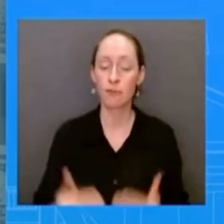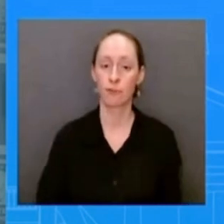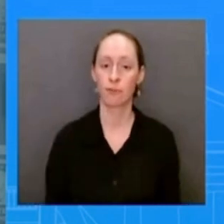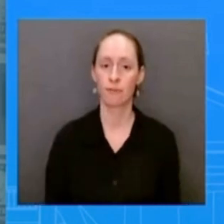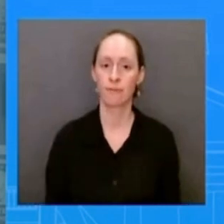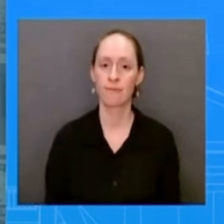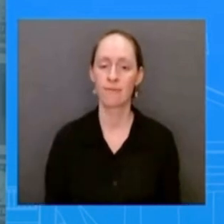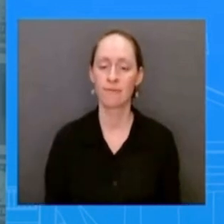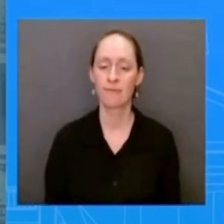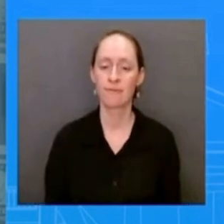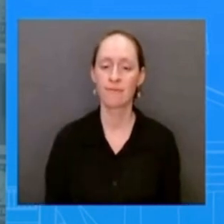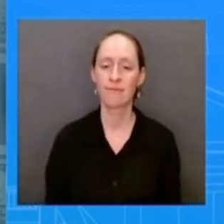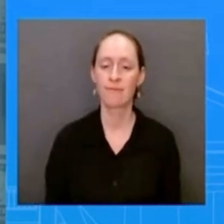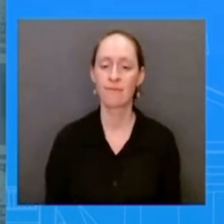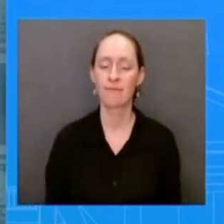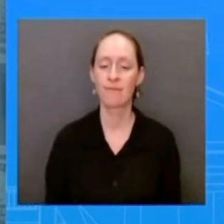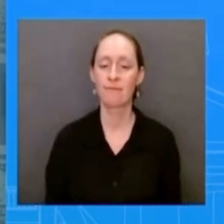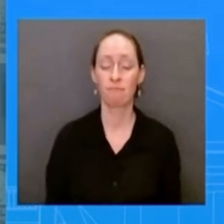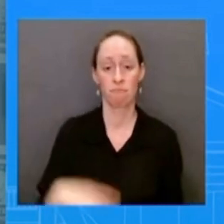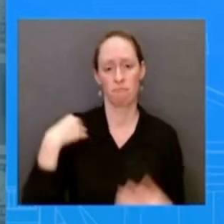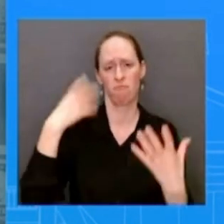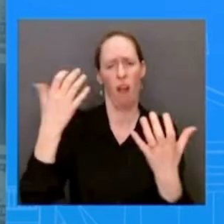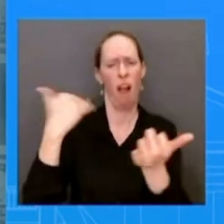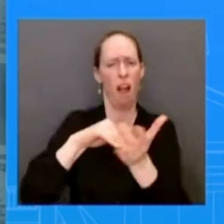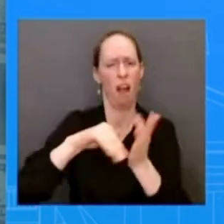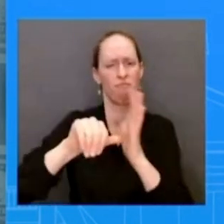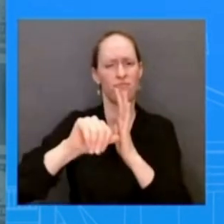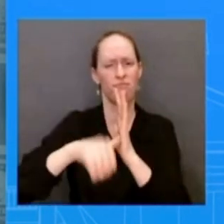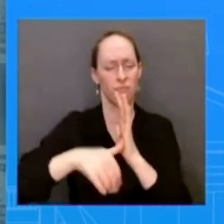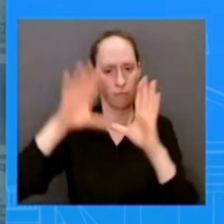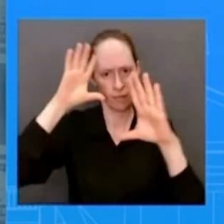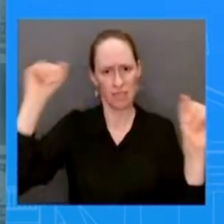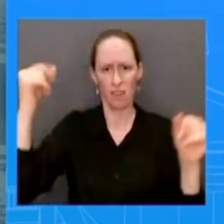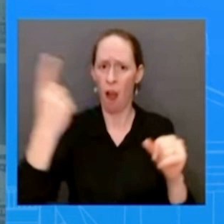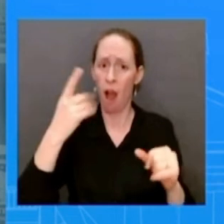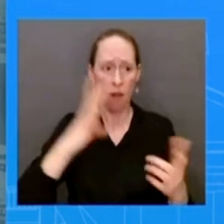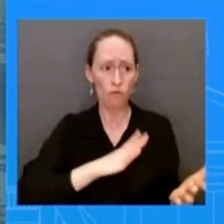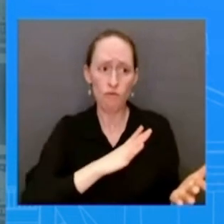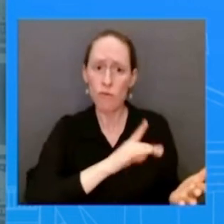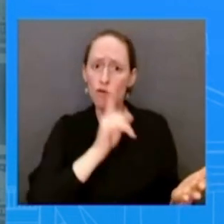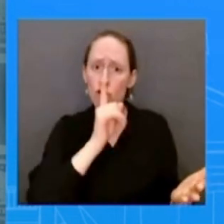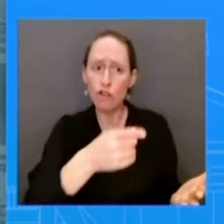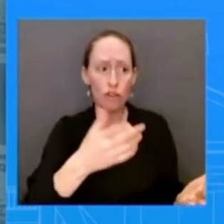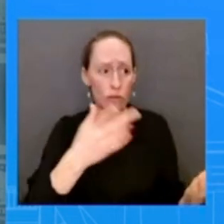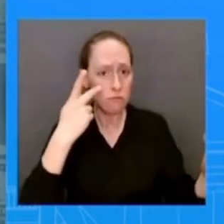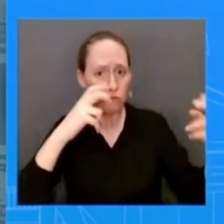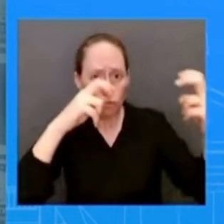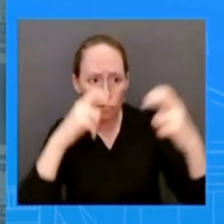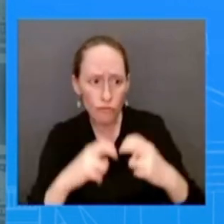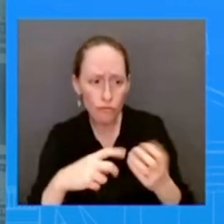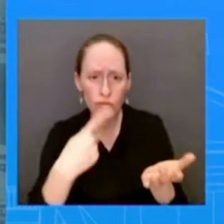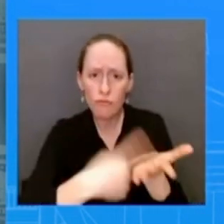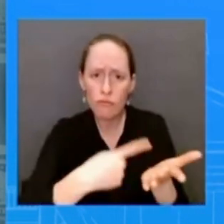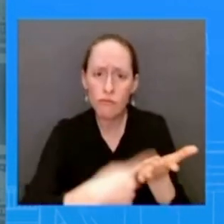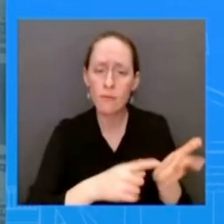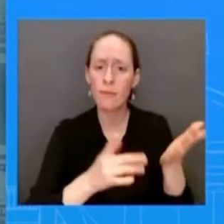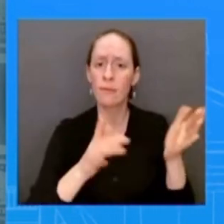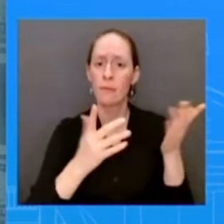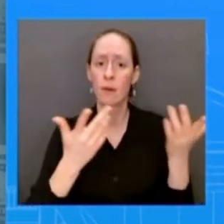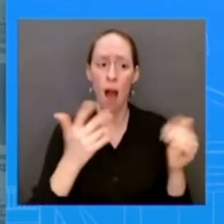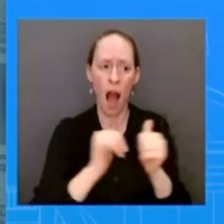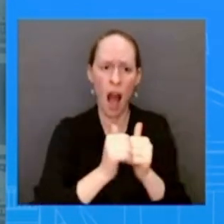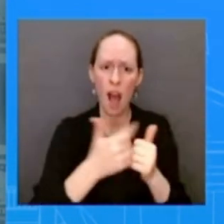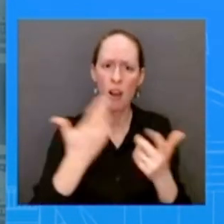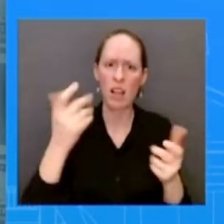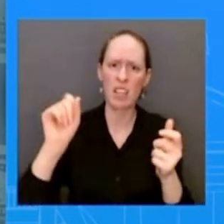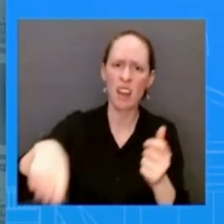also open to proposals that extend social security trust fund trust fund without cutting social security benefits that is something that we have spoken to